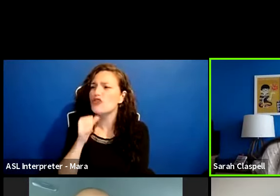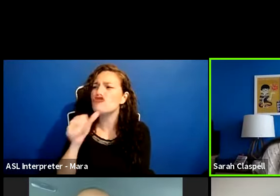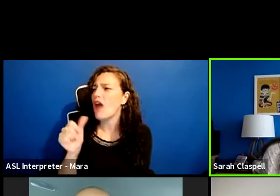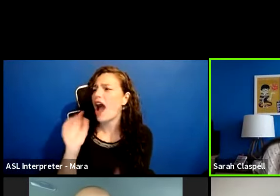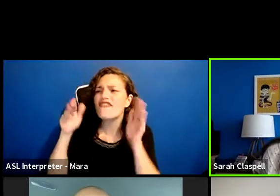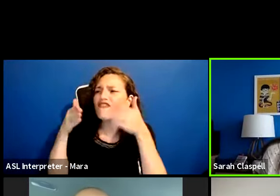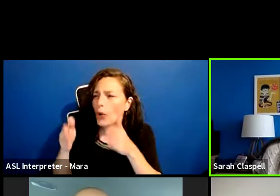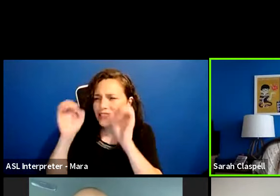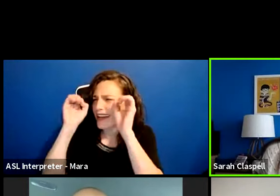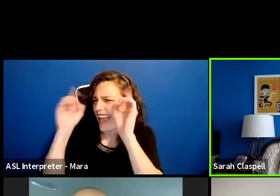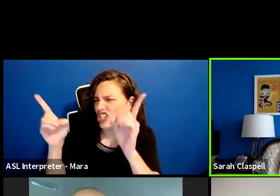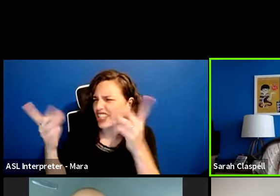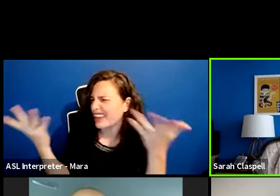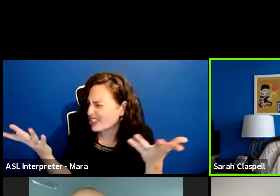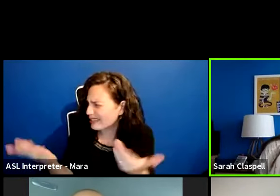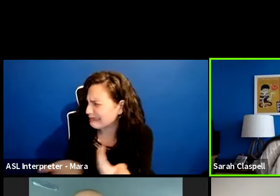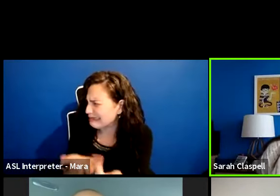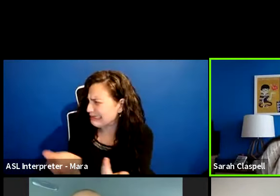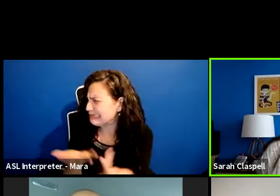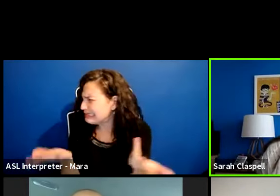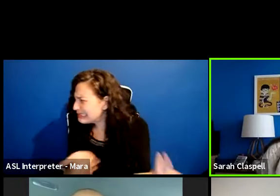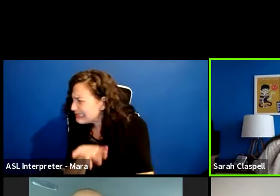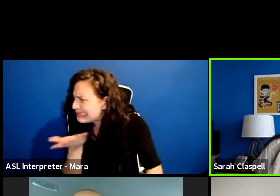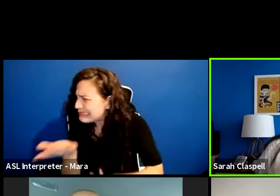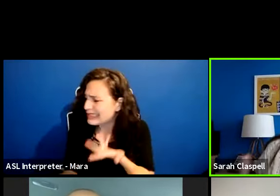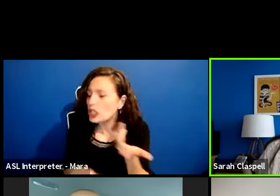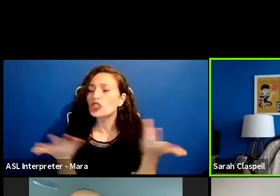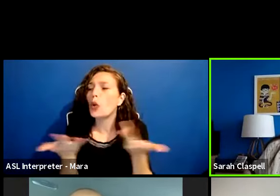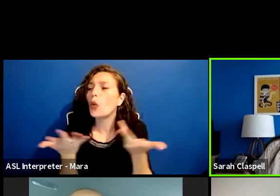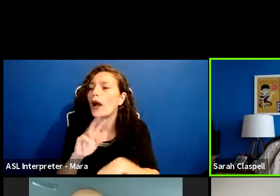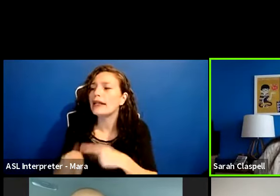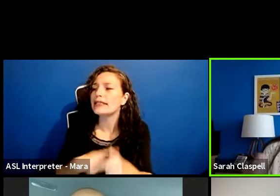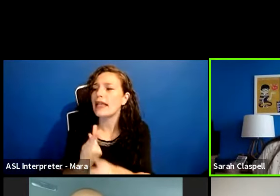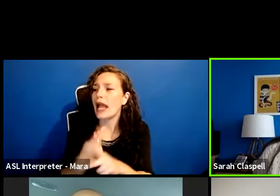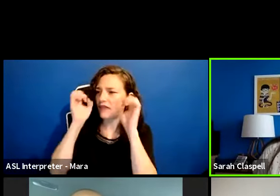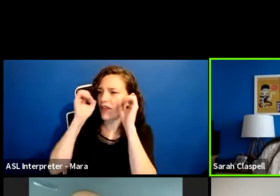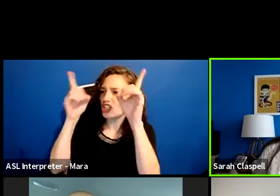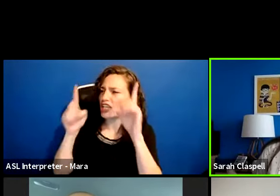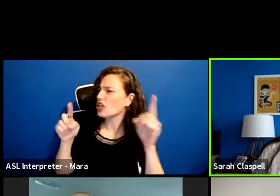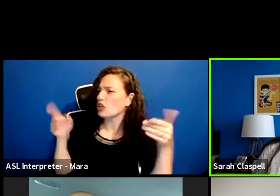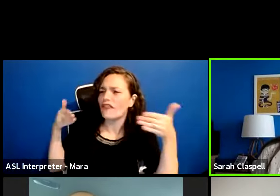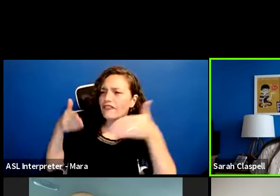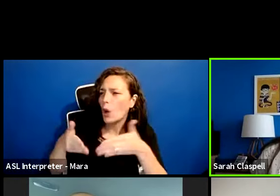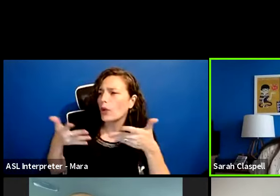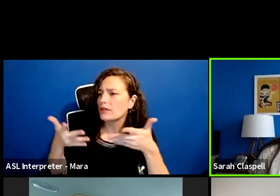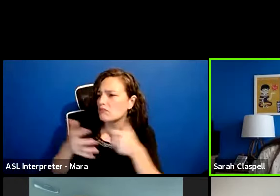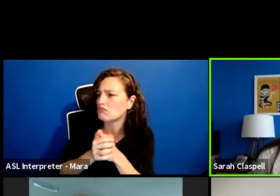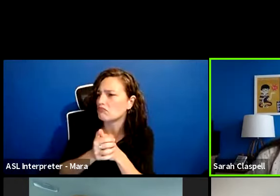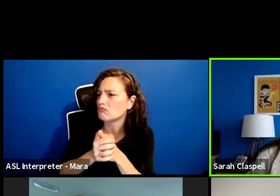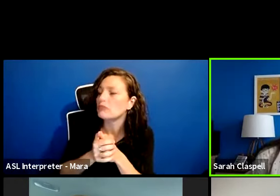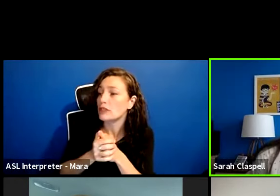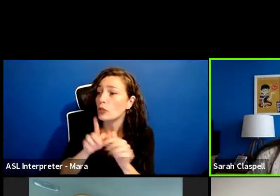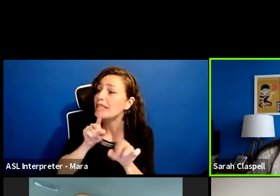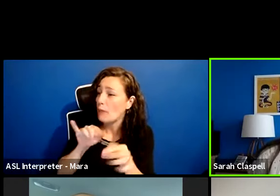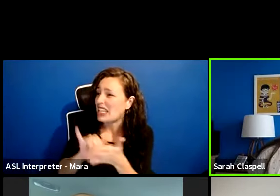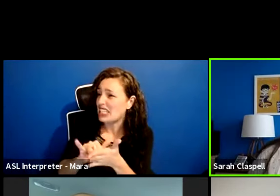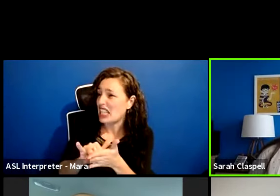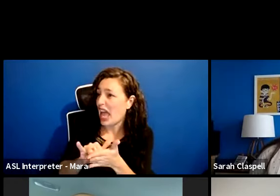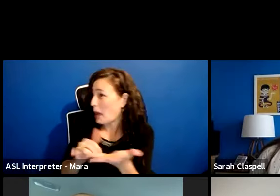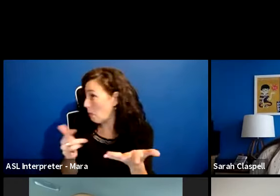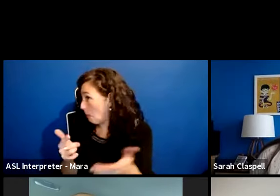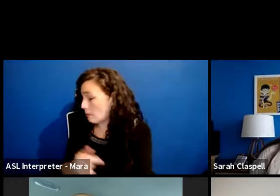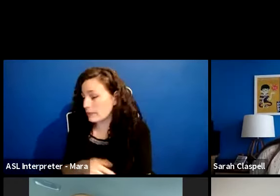education. What sort of education are you focused on in response to that? Yeah.